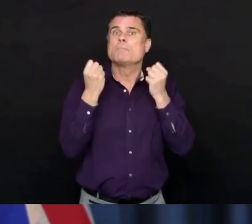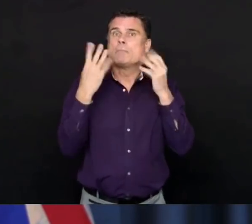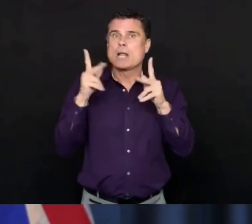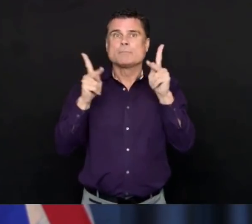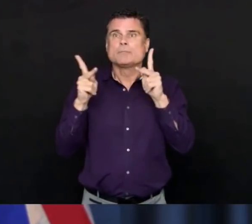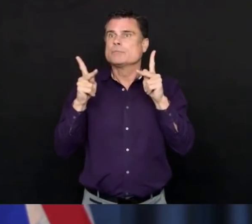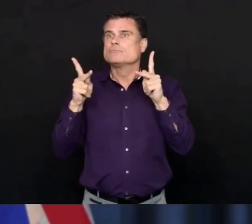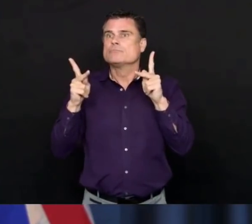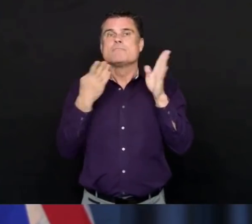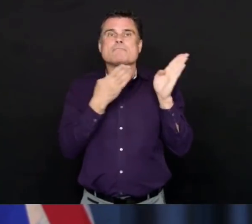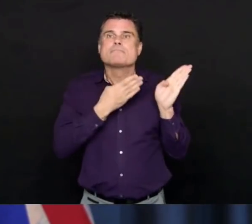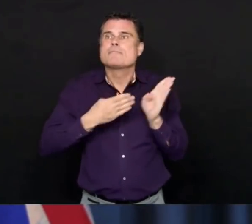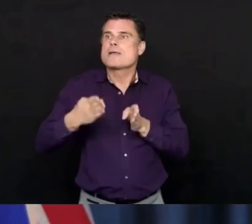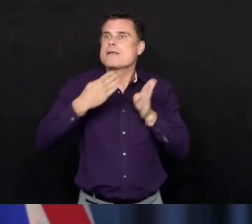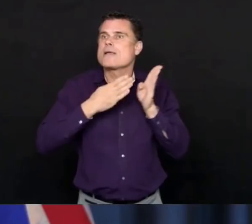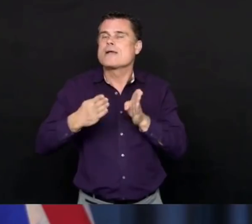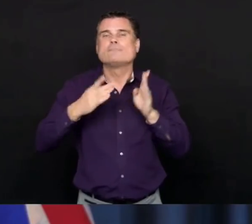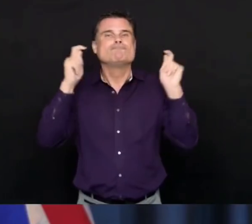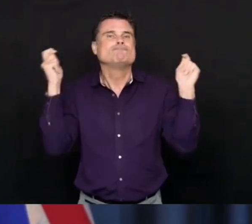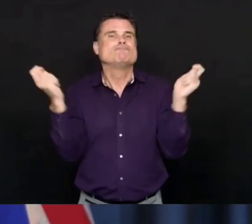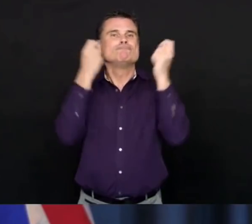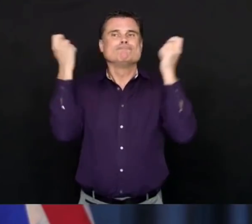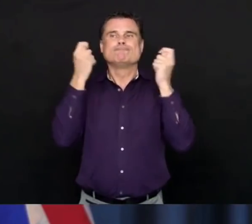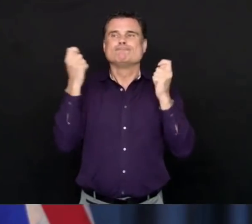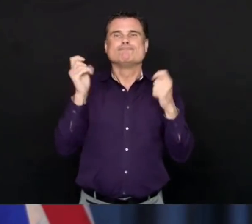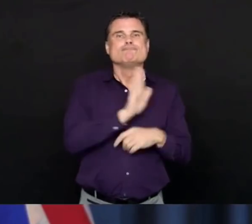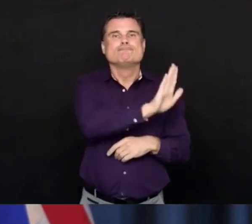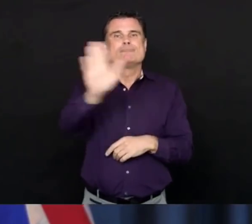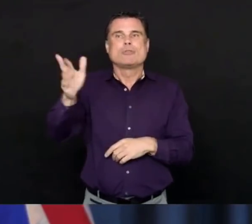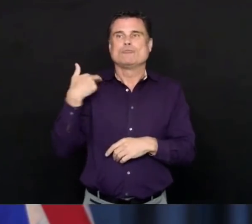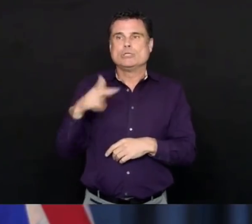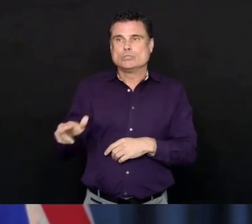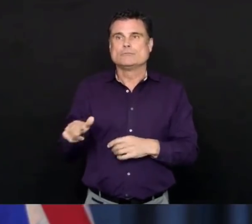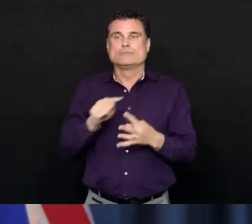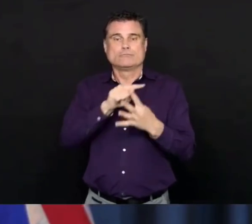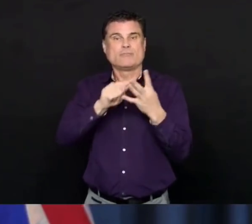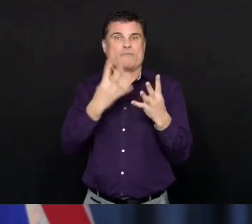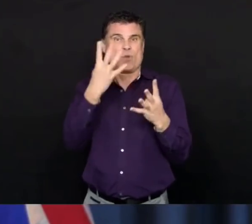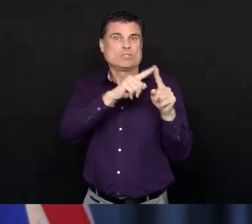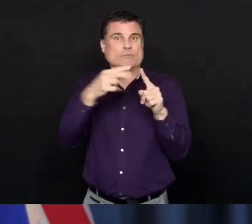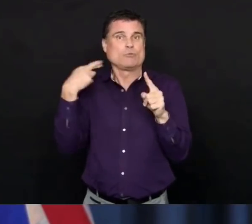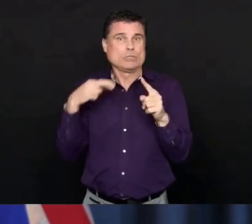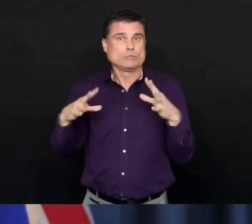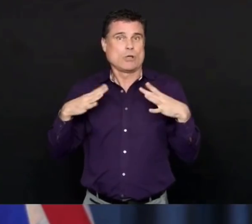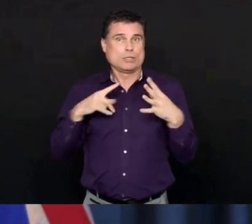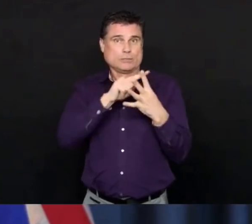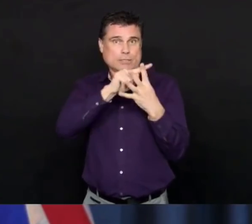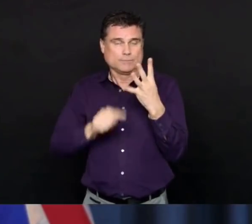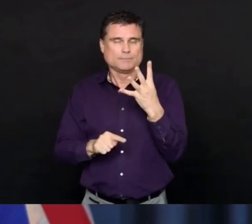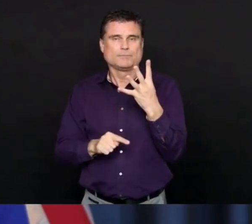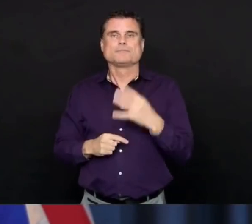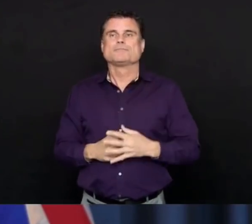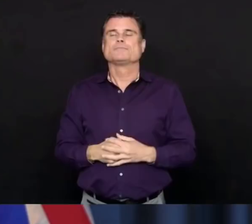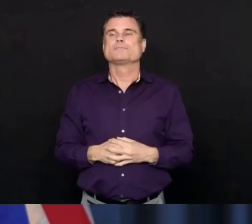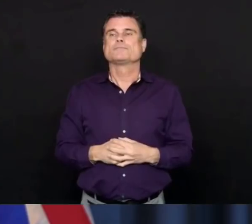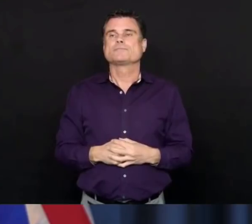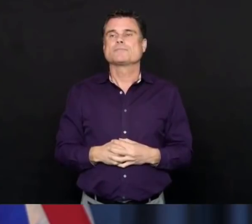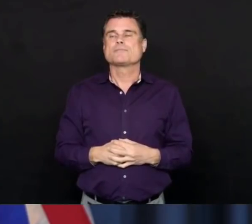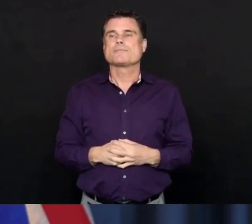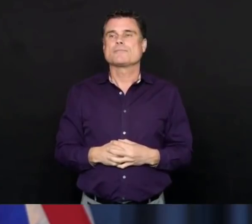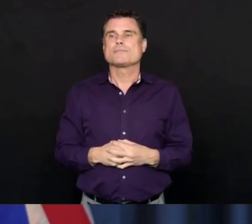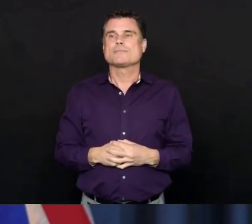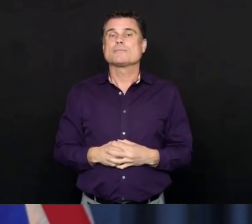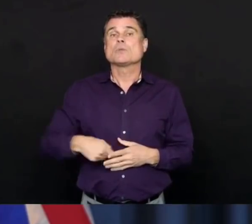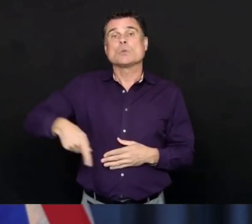religious holidays. And we'll be celebrating collectively around the world in ways we've never done